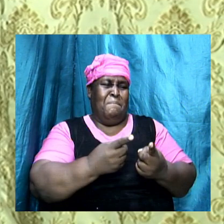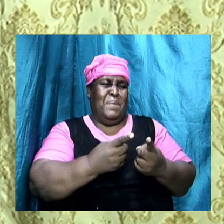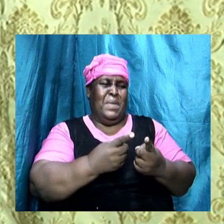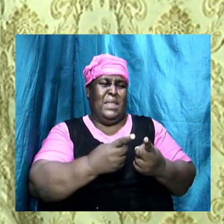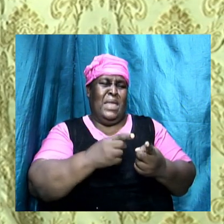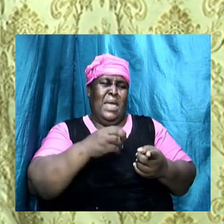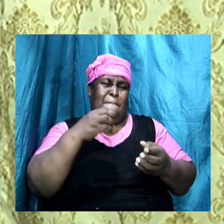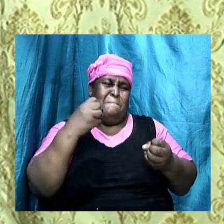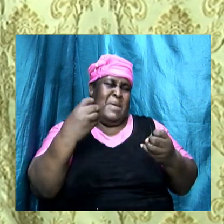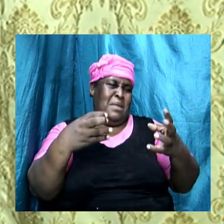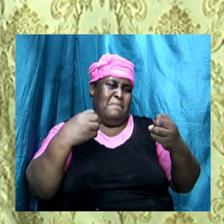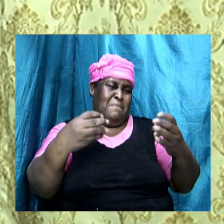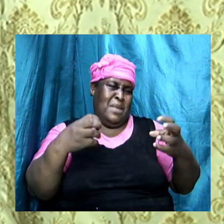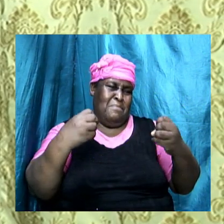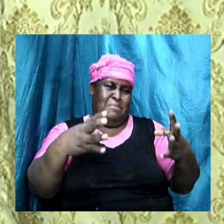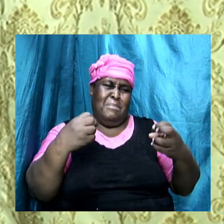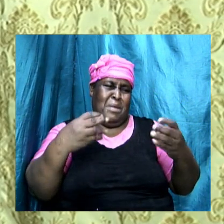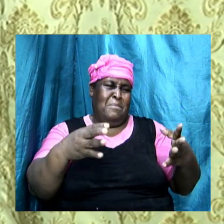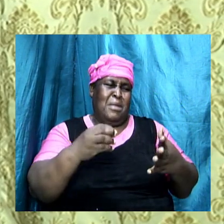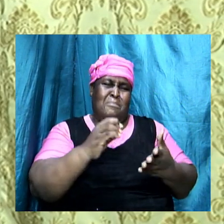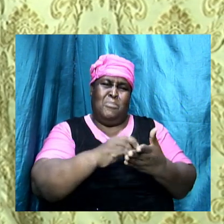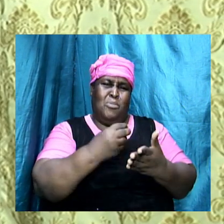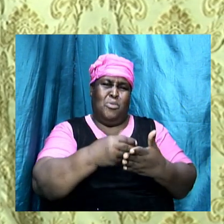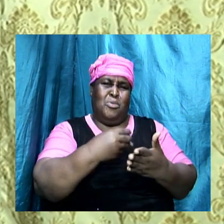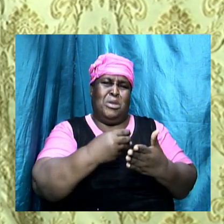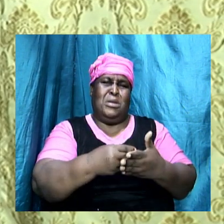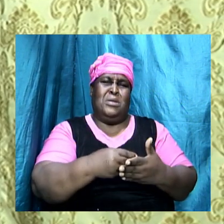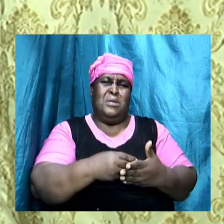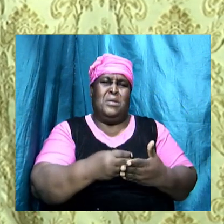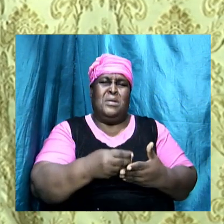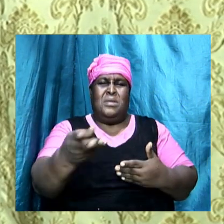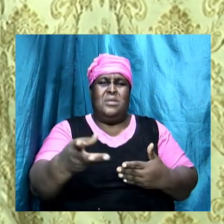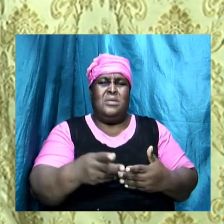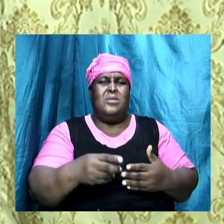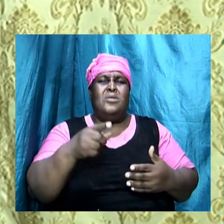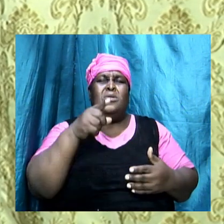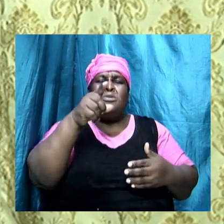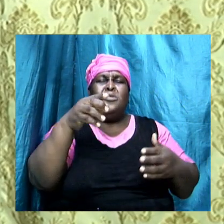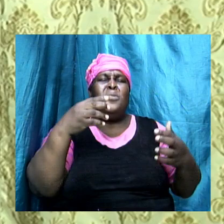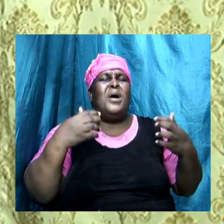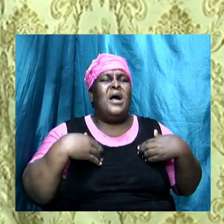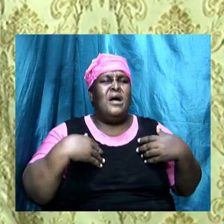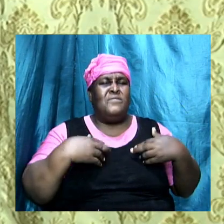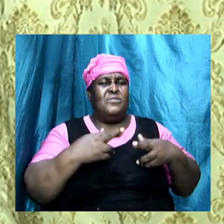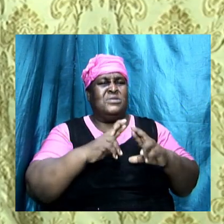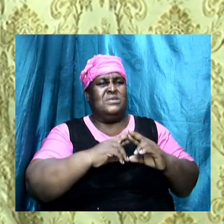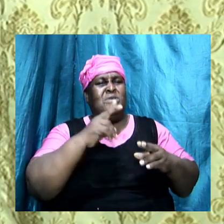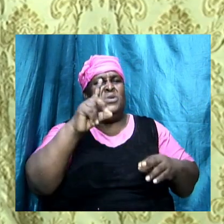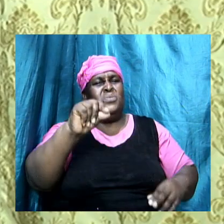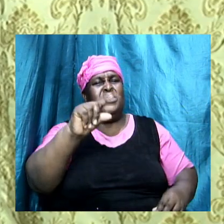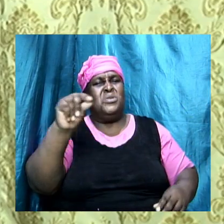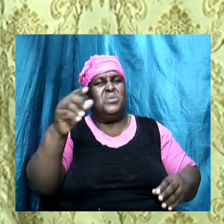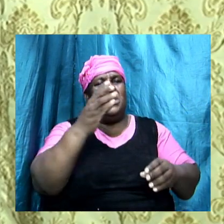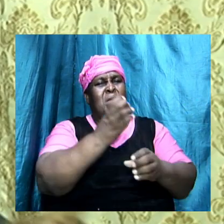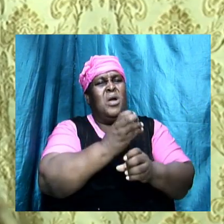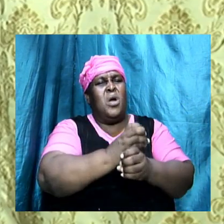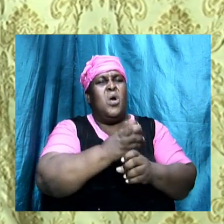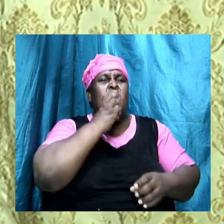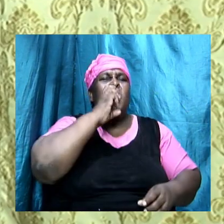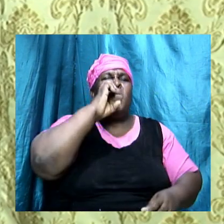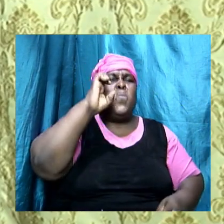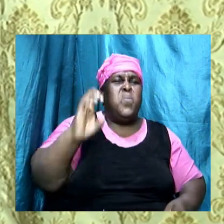to get the 2020 car viciousness pastor gristle back him say wicked ways